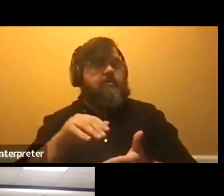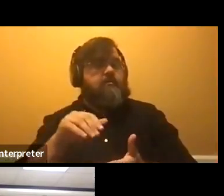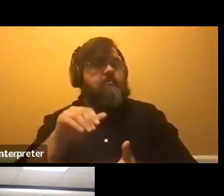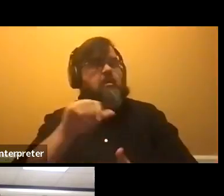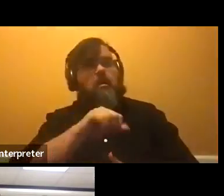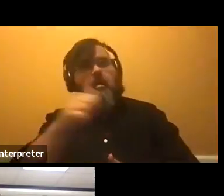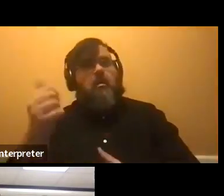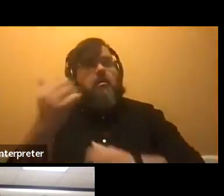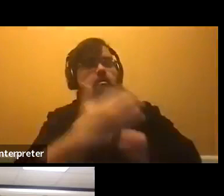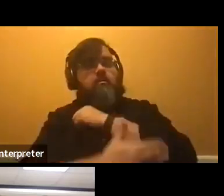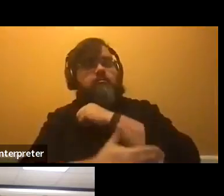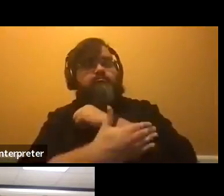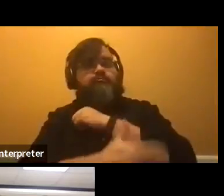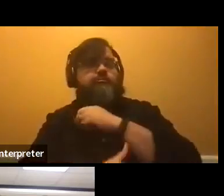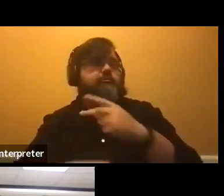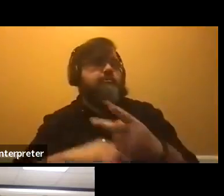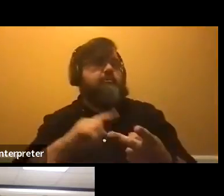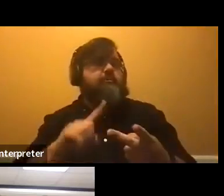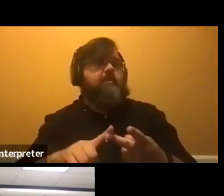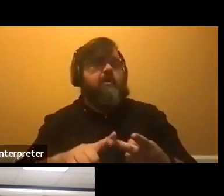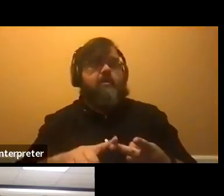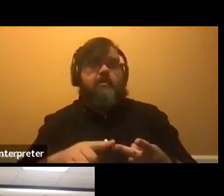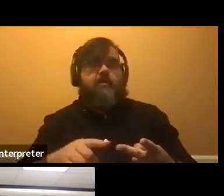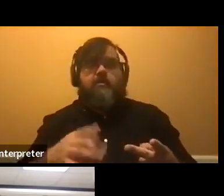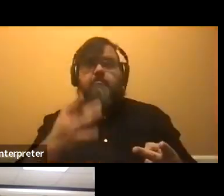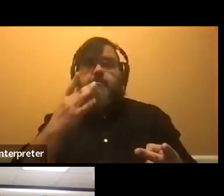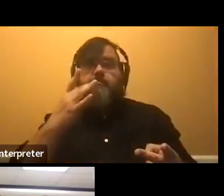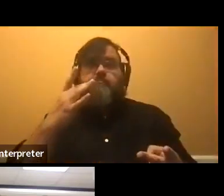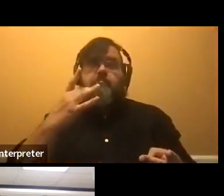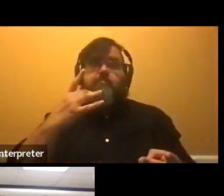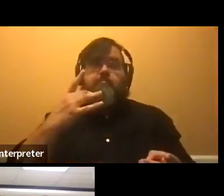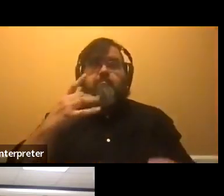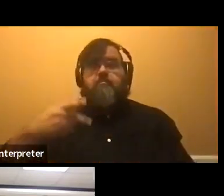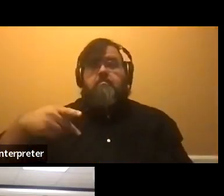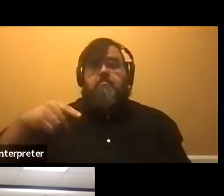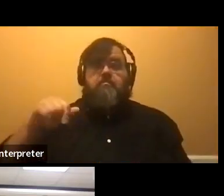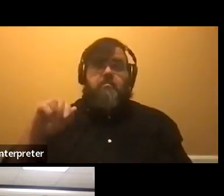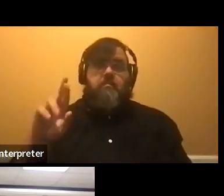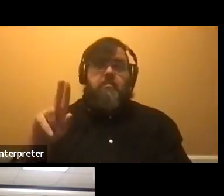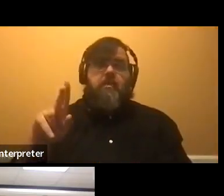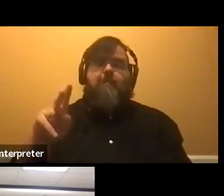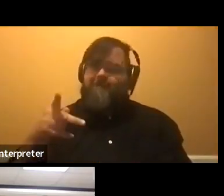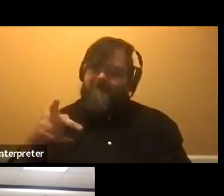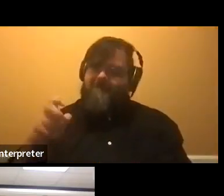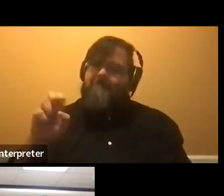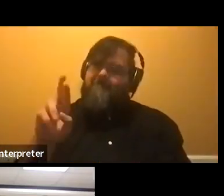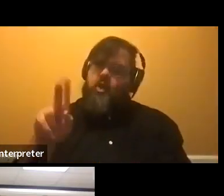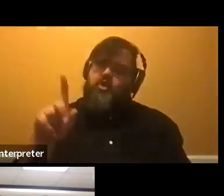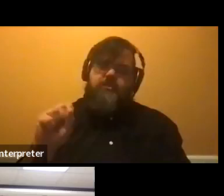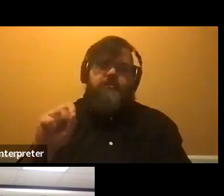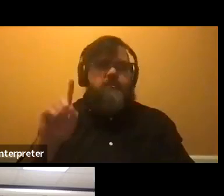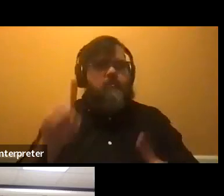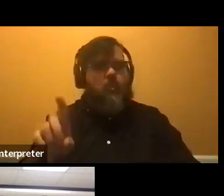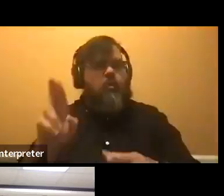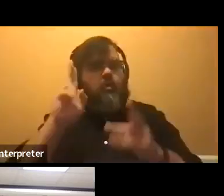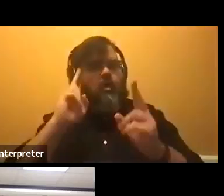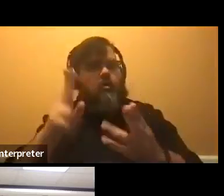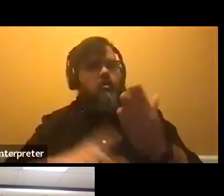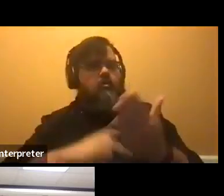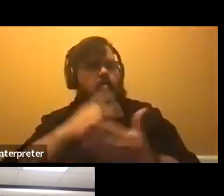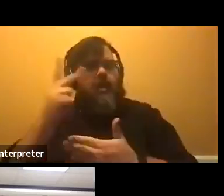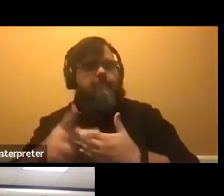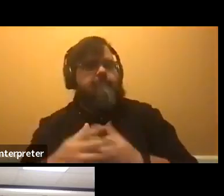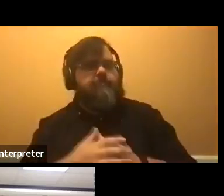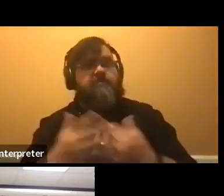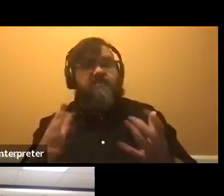one of the things that I always think about is the opportunity to go abroad. So again, Dr. Hart covered, you know, mentioned some of our, um,